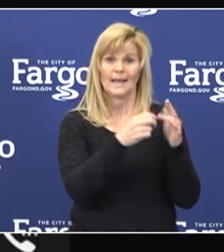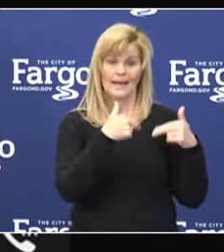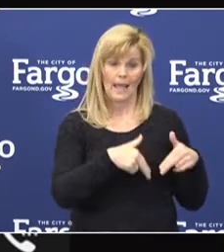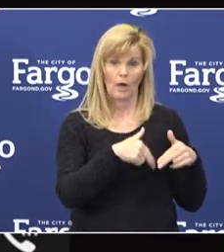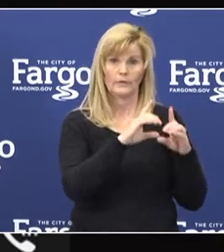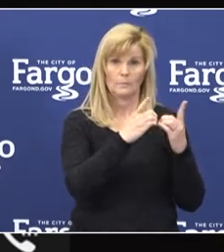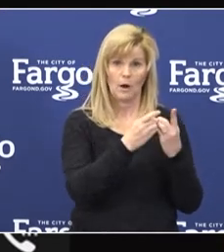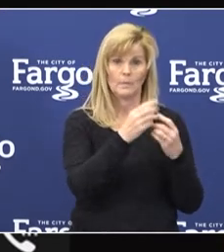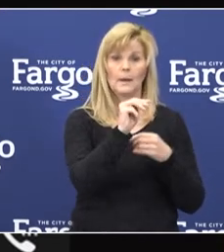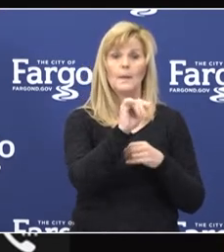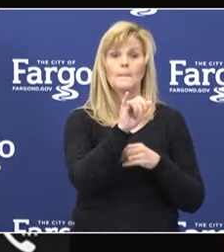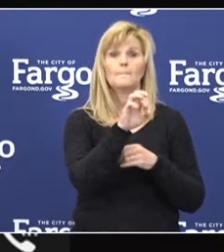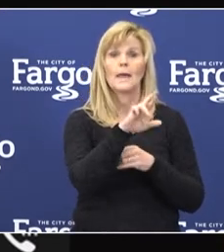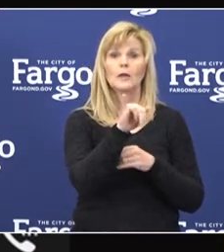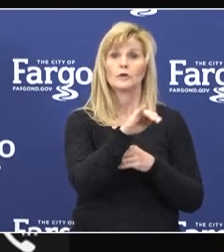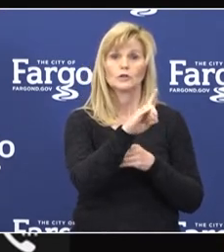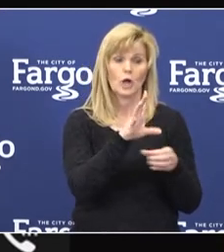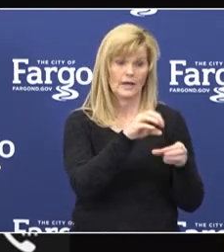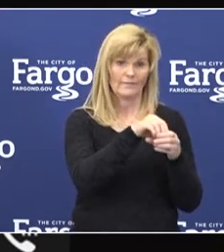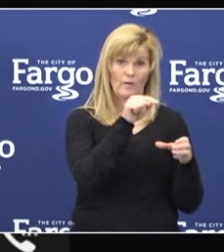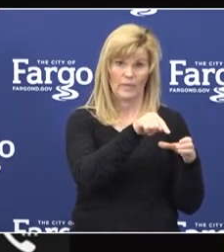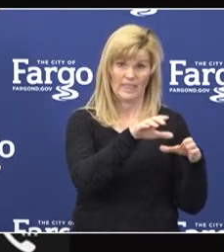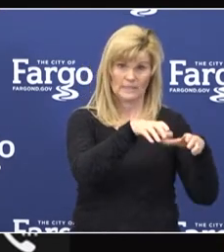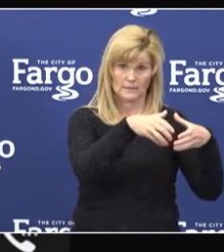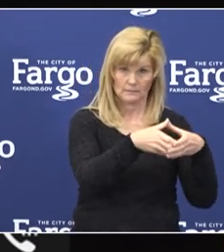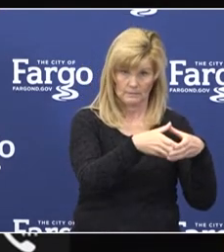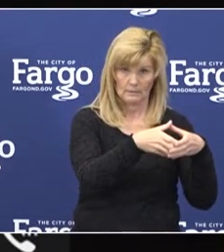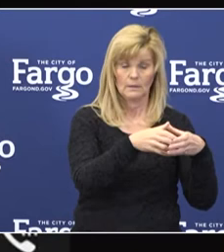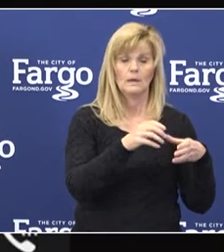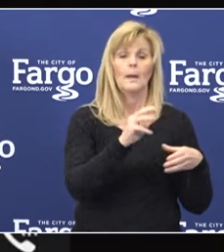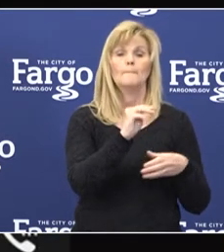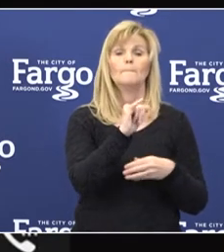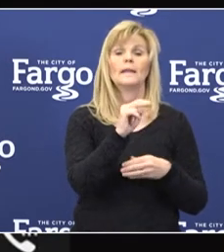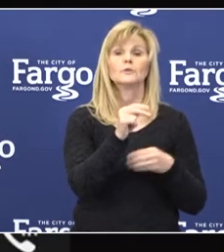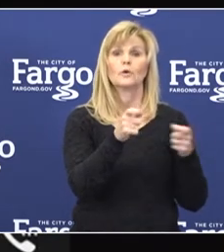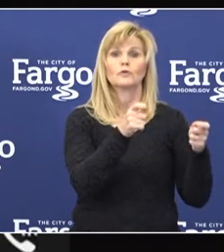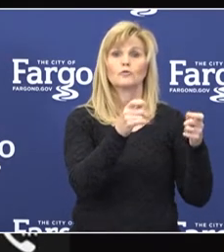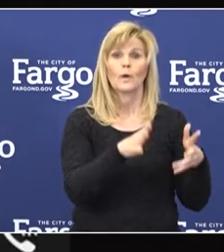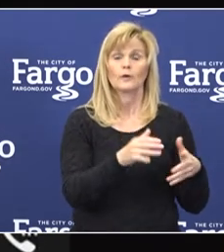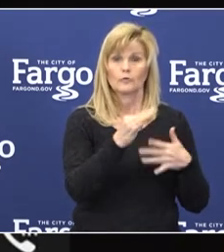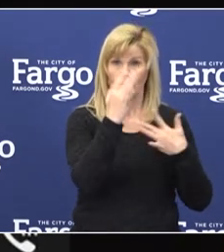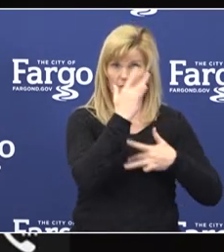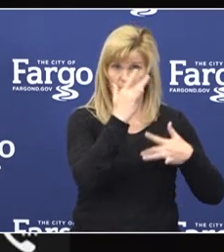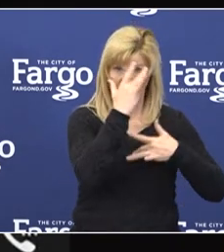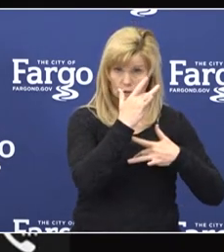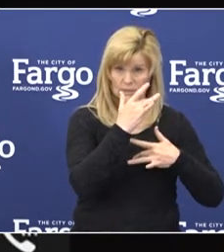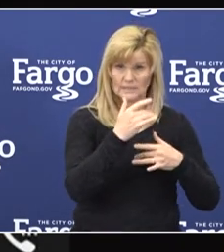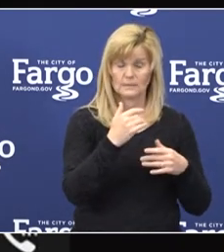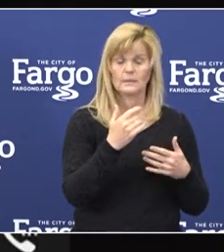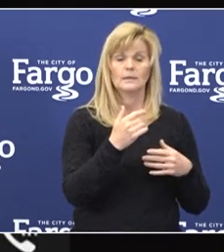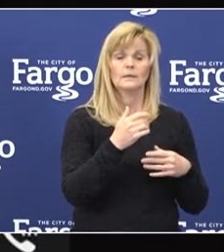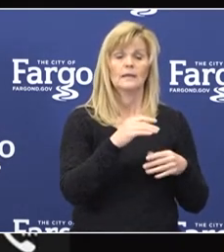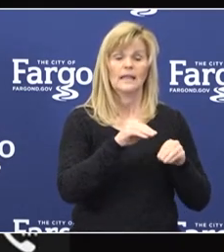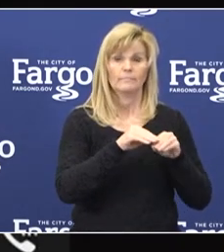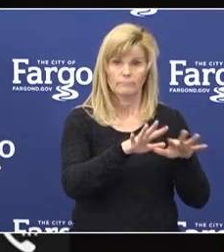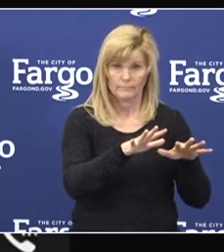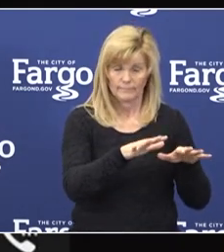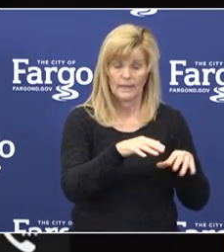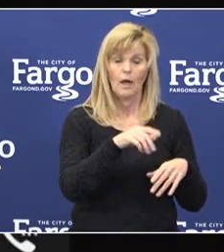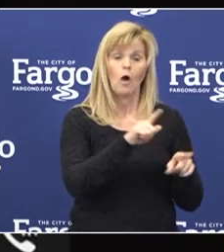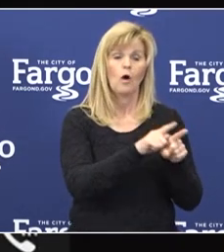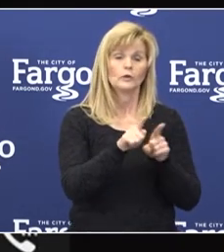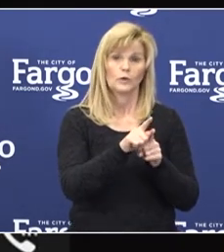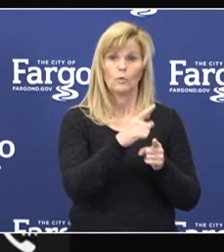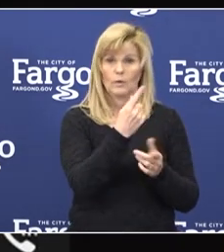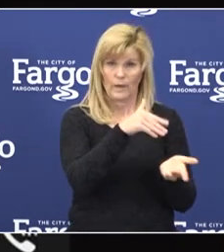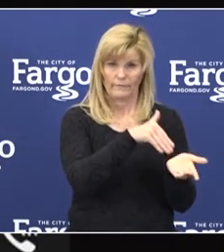Mayor Judd has been on that group, our Minnesota Director of Infectious Disease and a physician